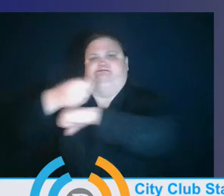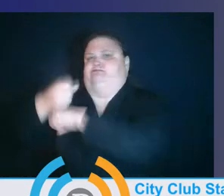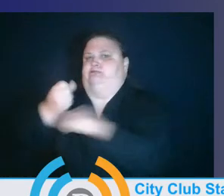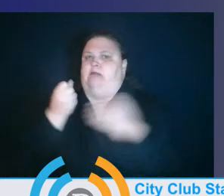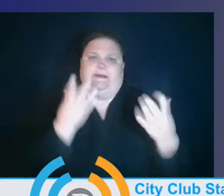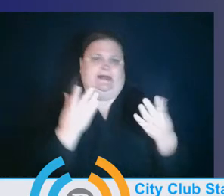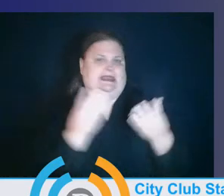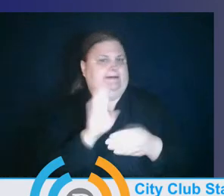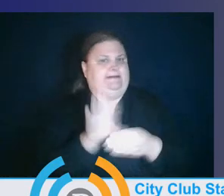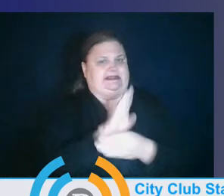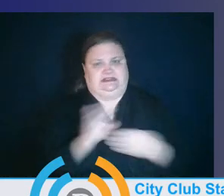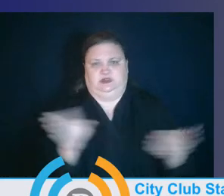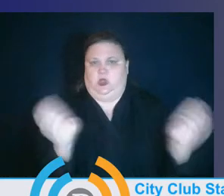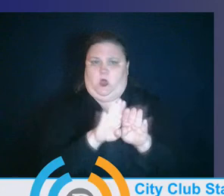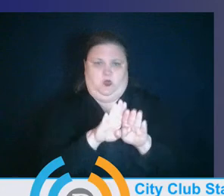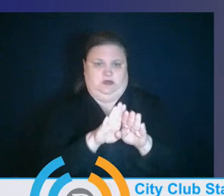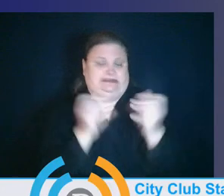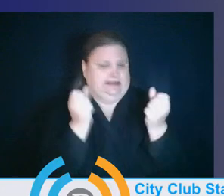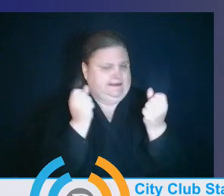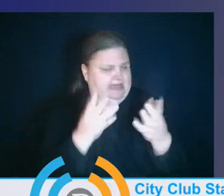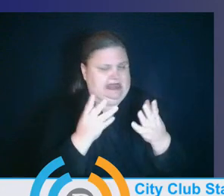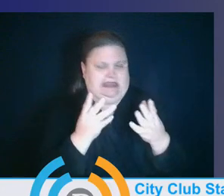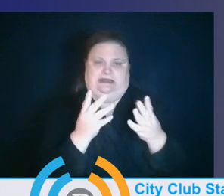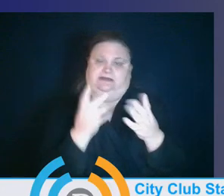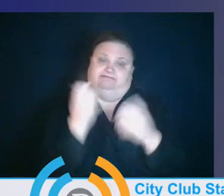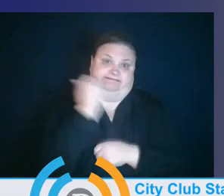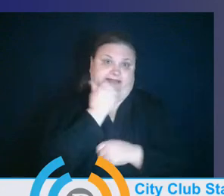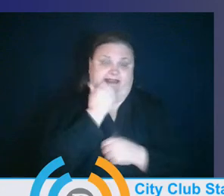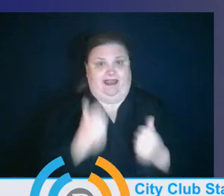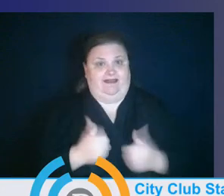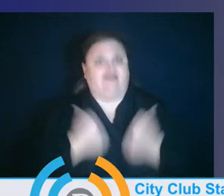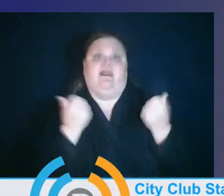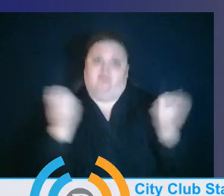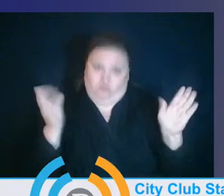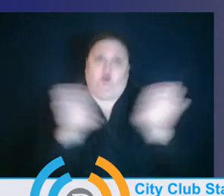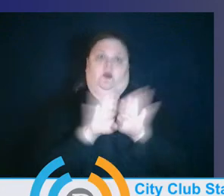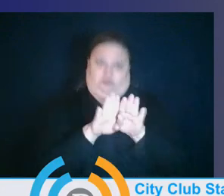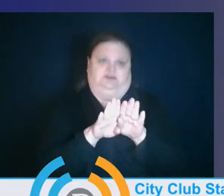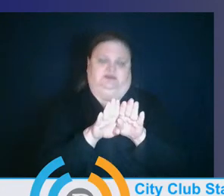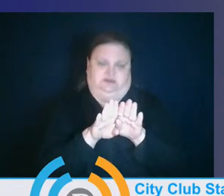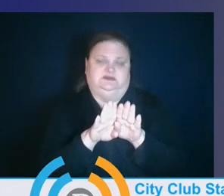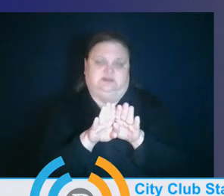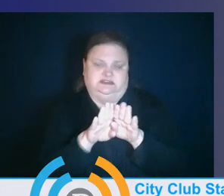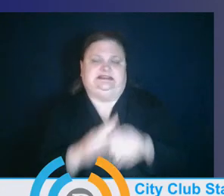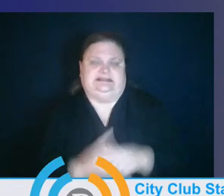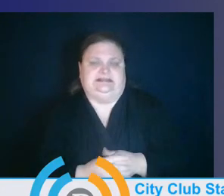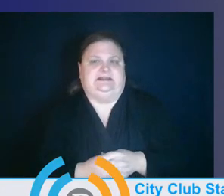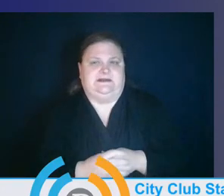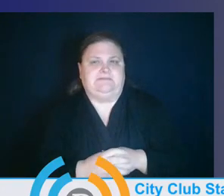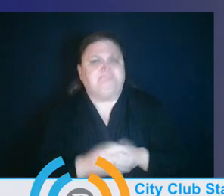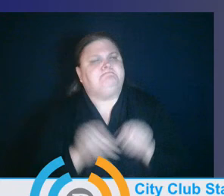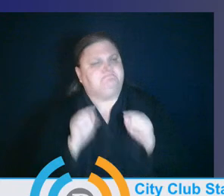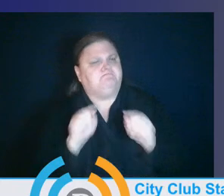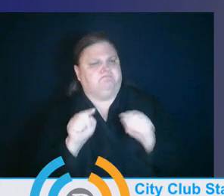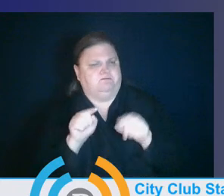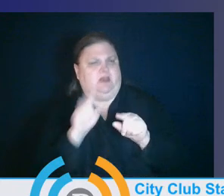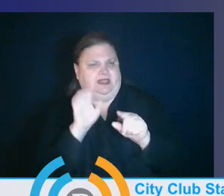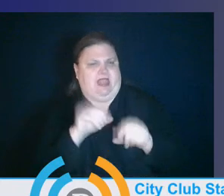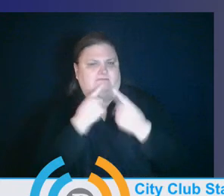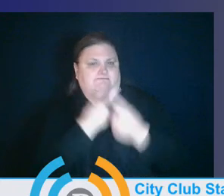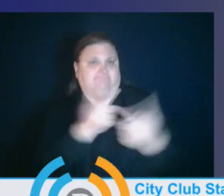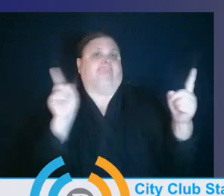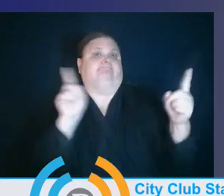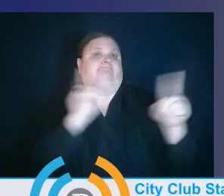shut down a lot of our sort of daily life. And we, in that order, child care programs